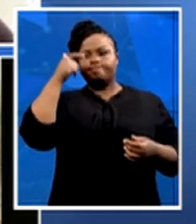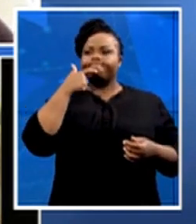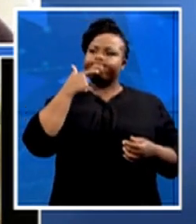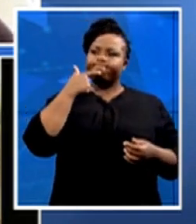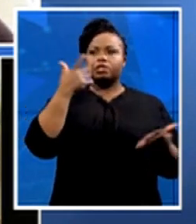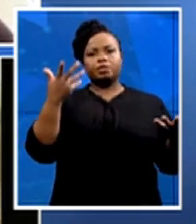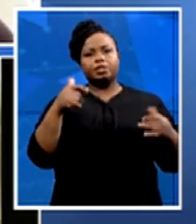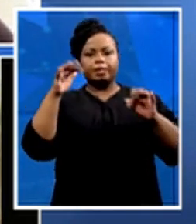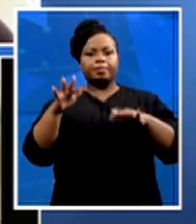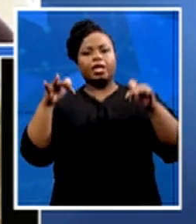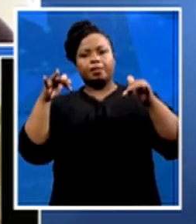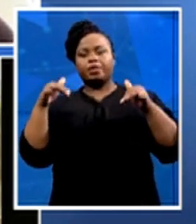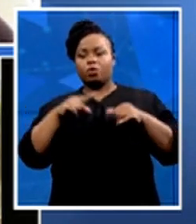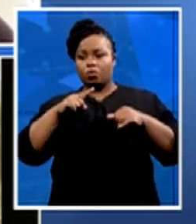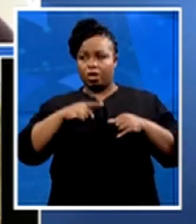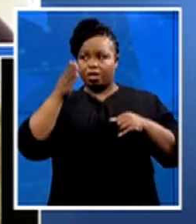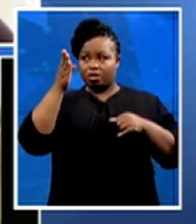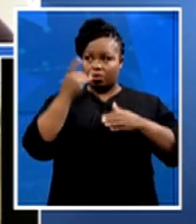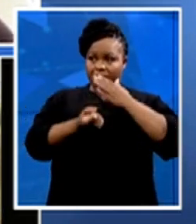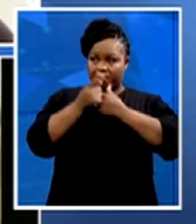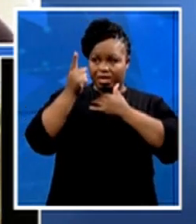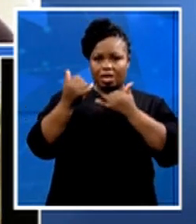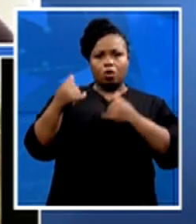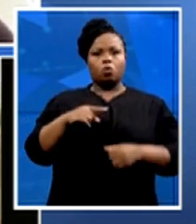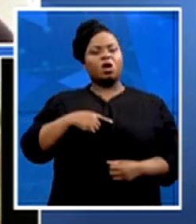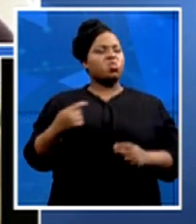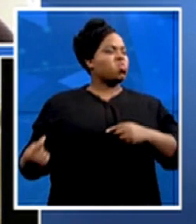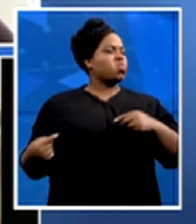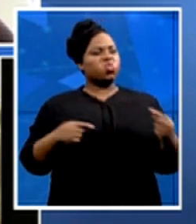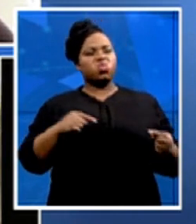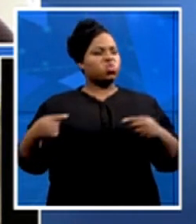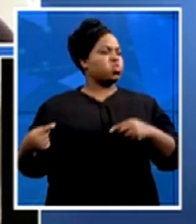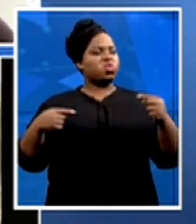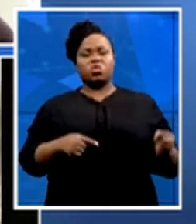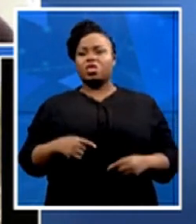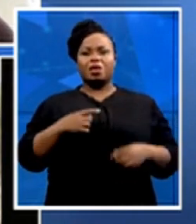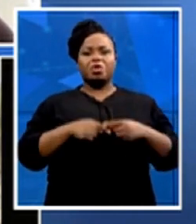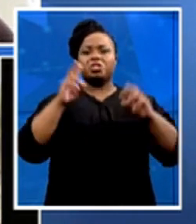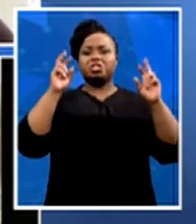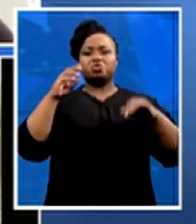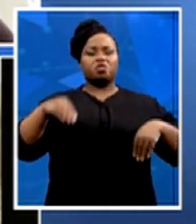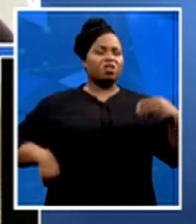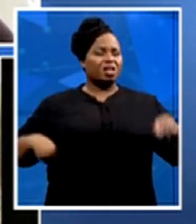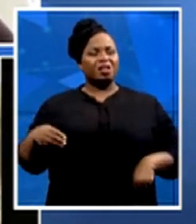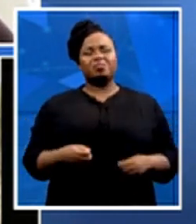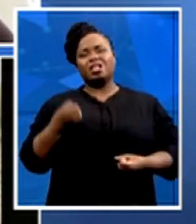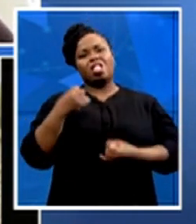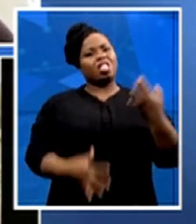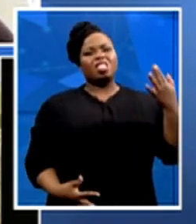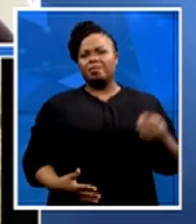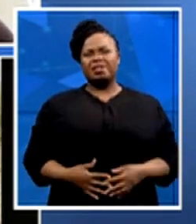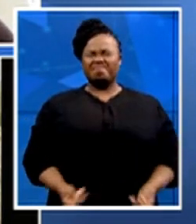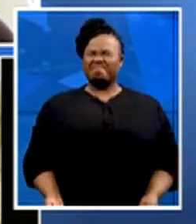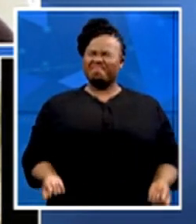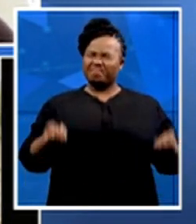Now they were pushing each other about the issues of corruption, blah, blah, blah. You don't understand what the government is doing.